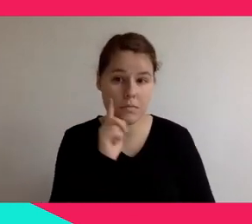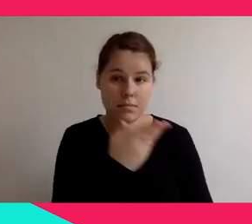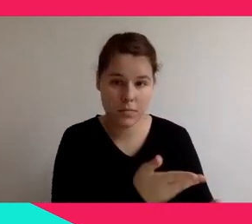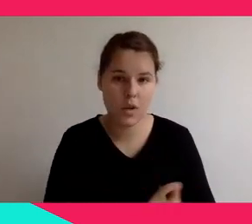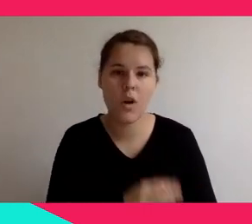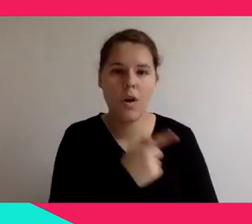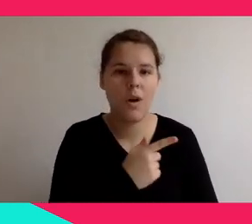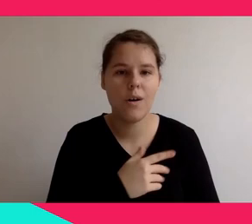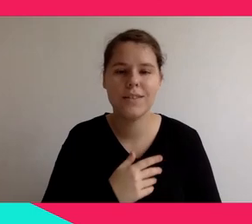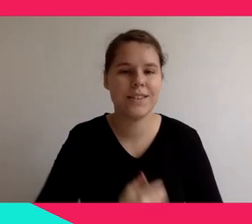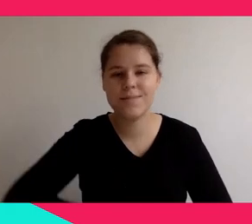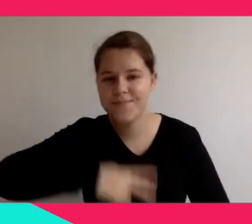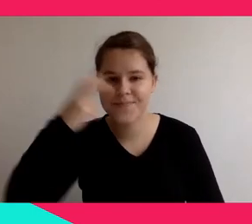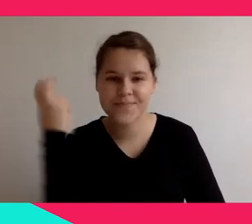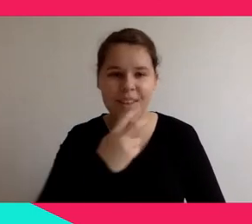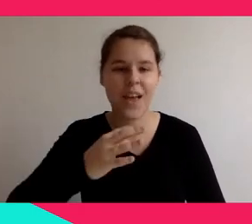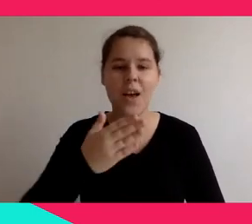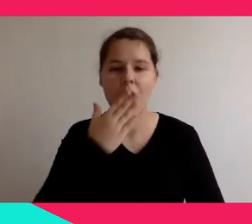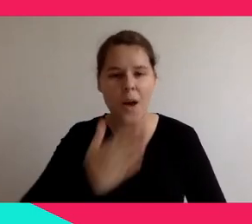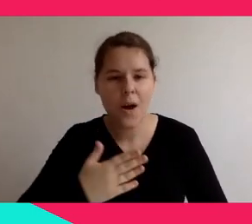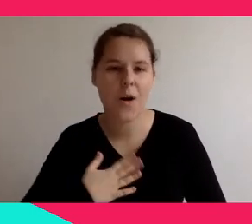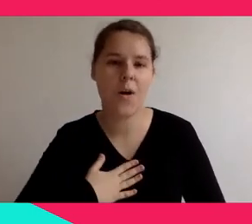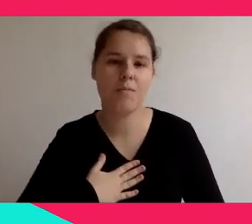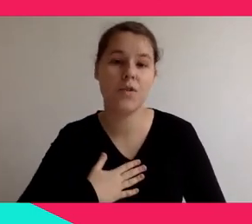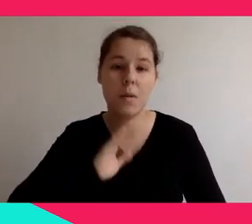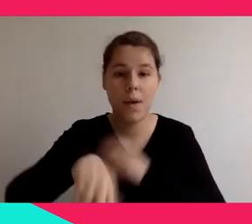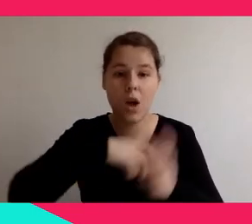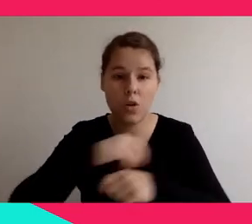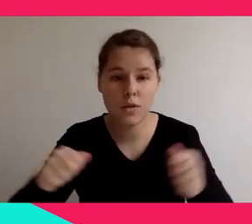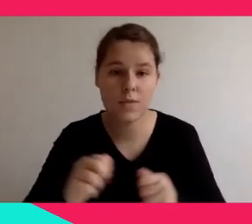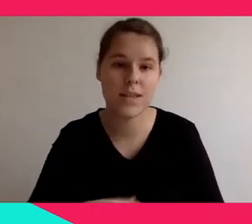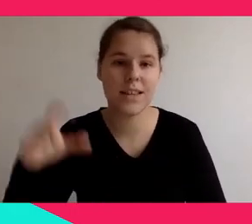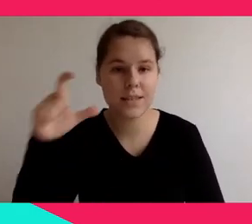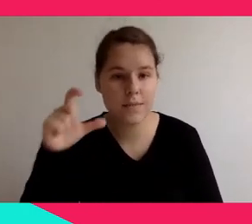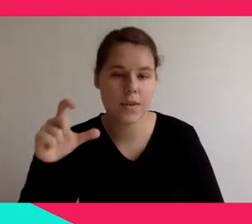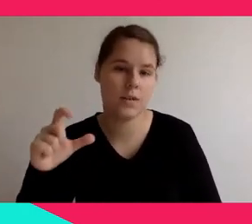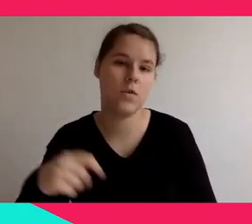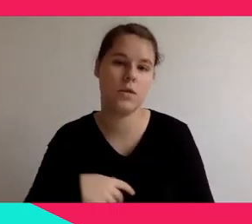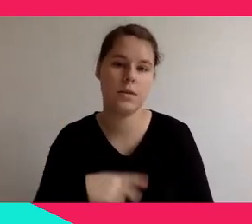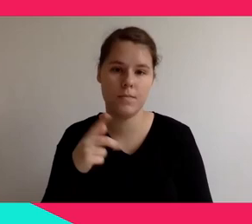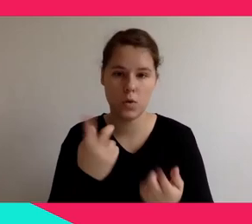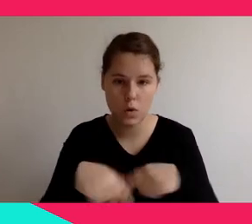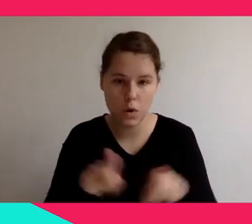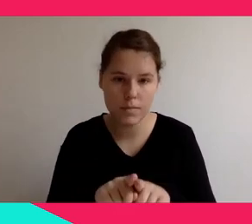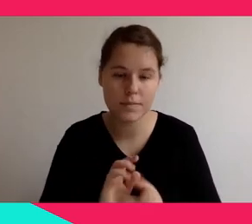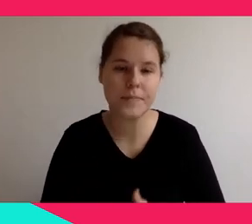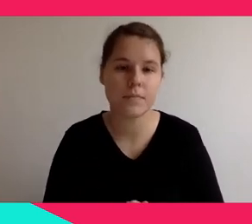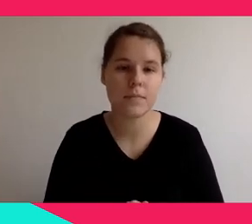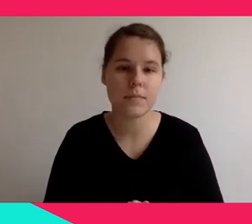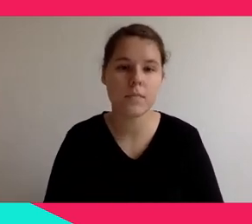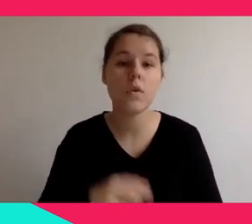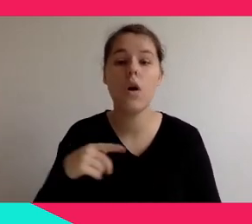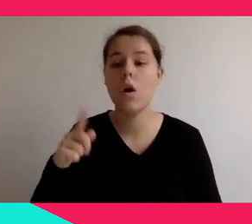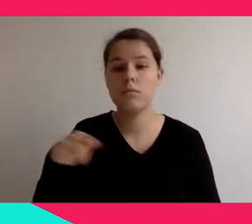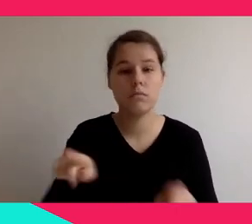that use virtual reality and augmented reality in entirely new ways. He collaborates with many museums and